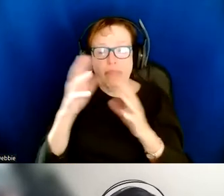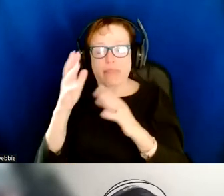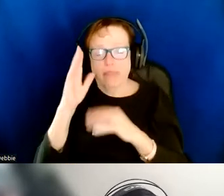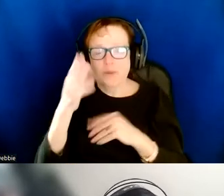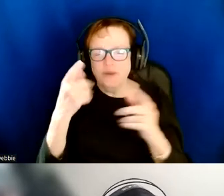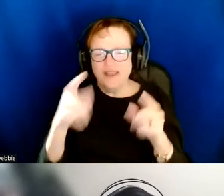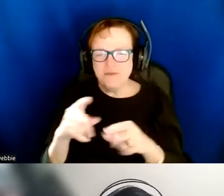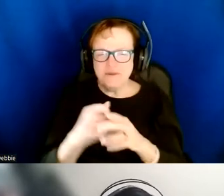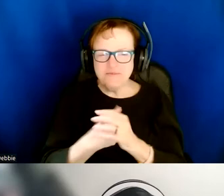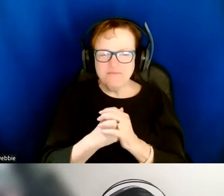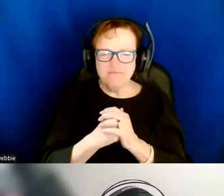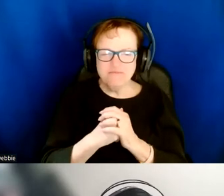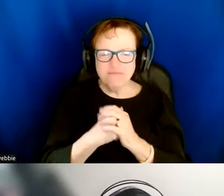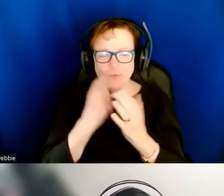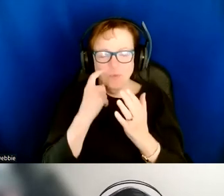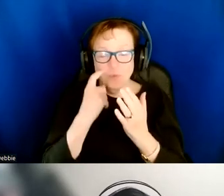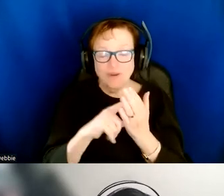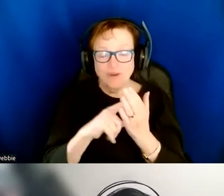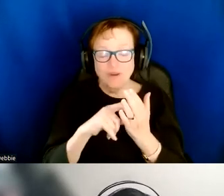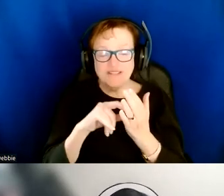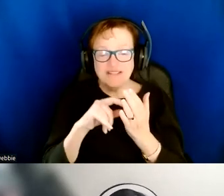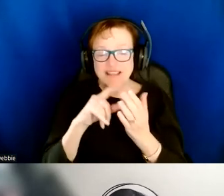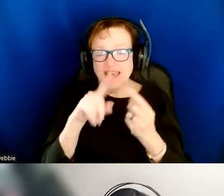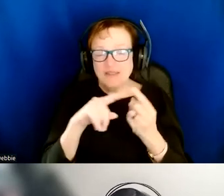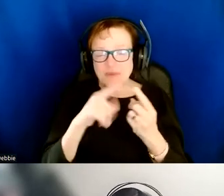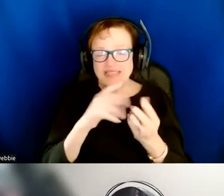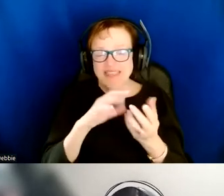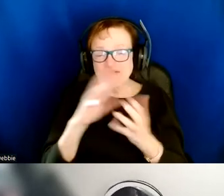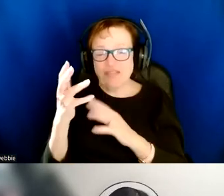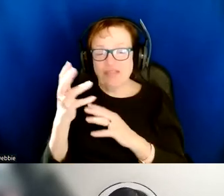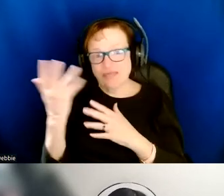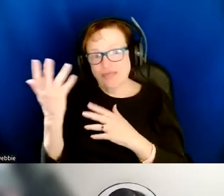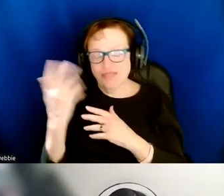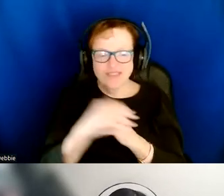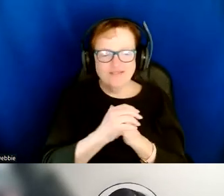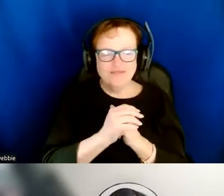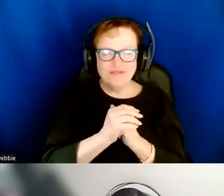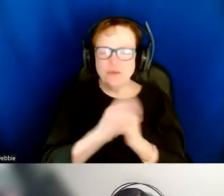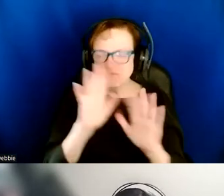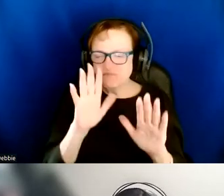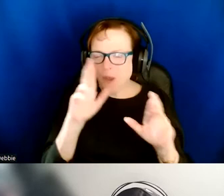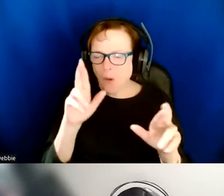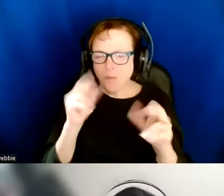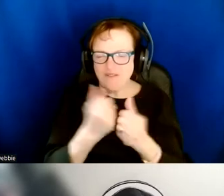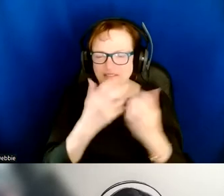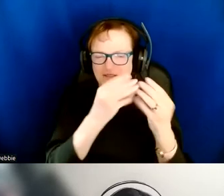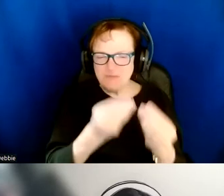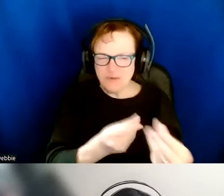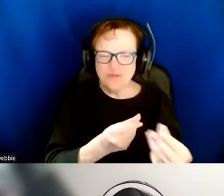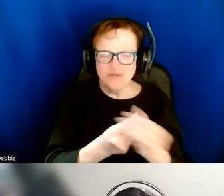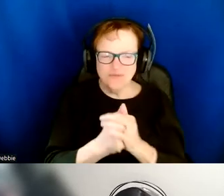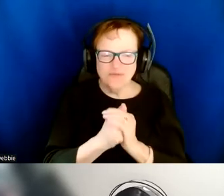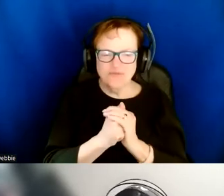engineering often that's when things tend to go terribly wrong um so i'm just going to close